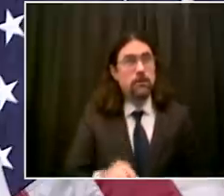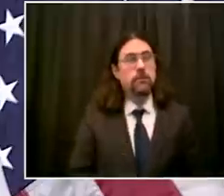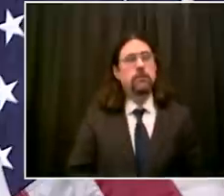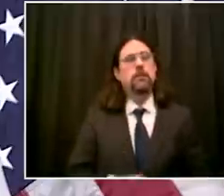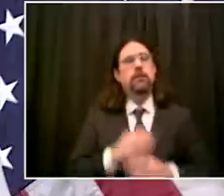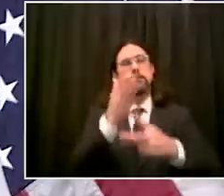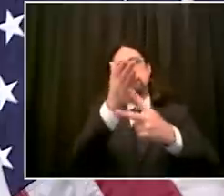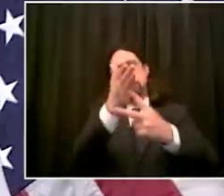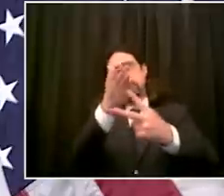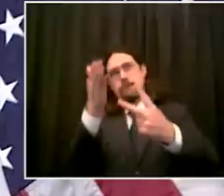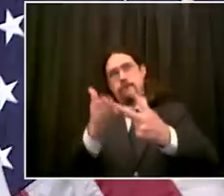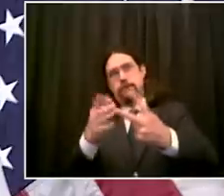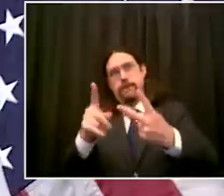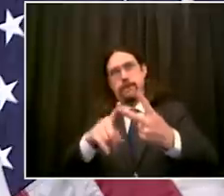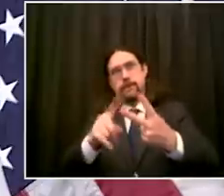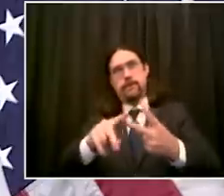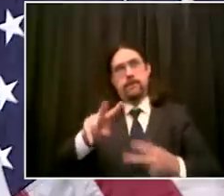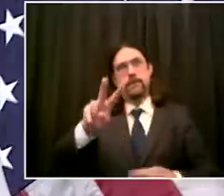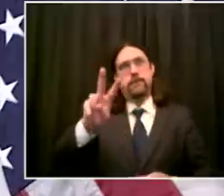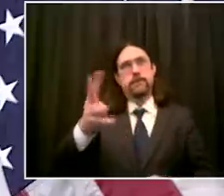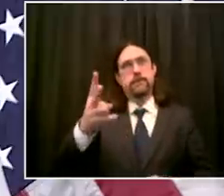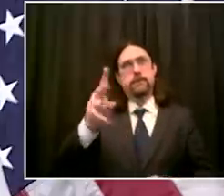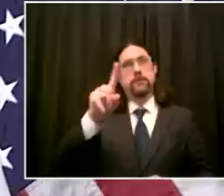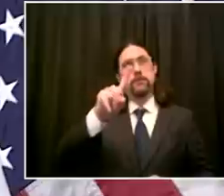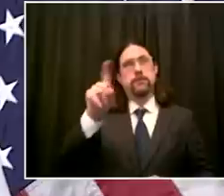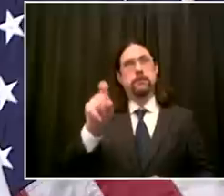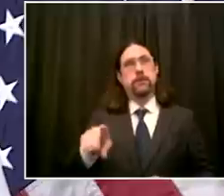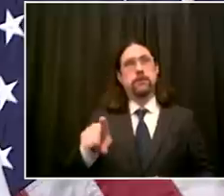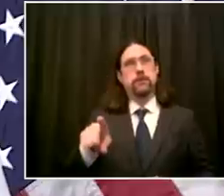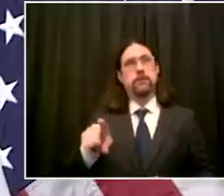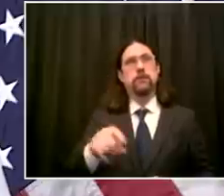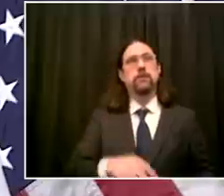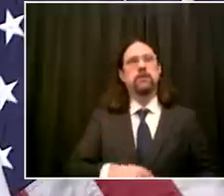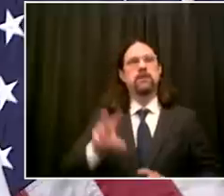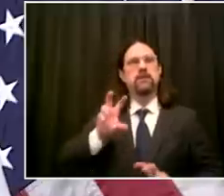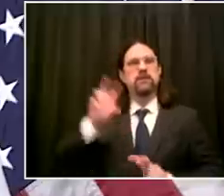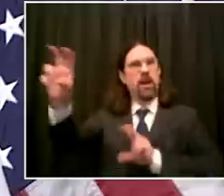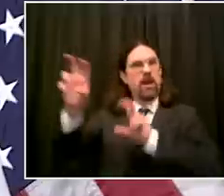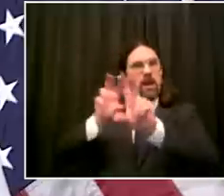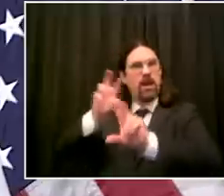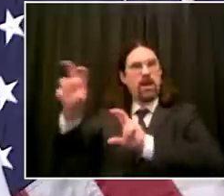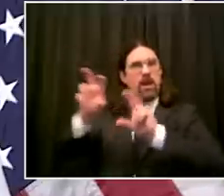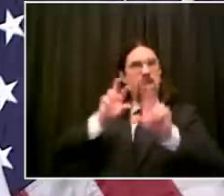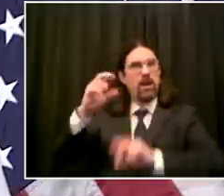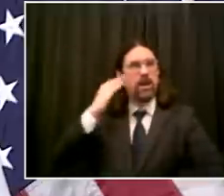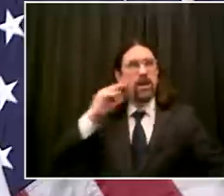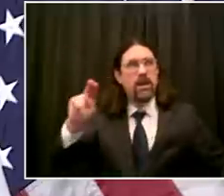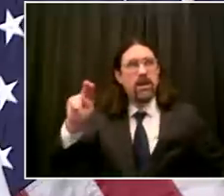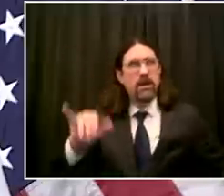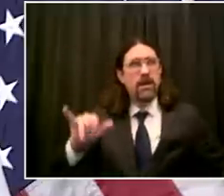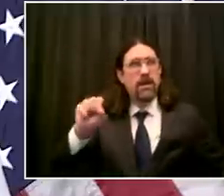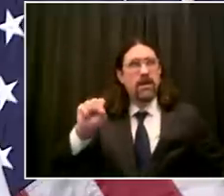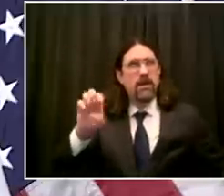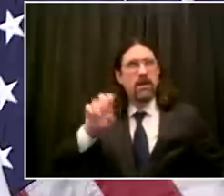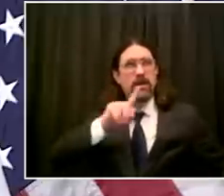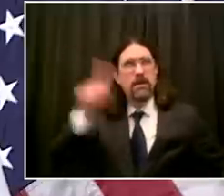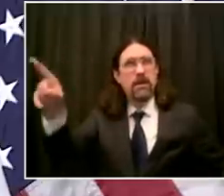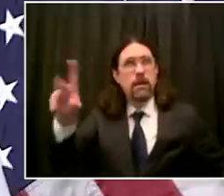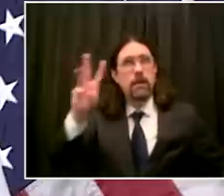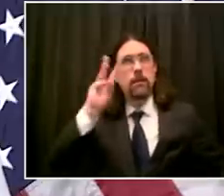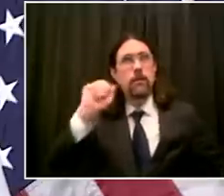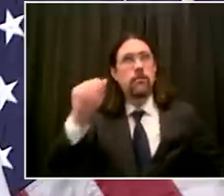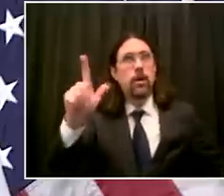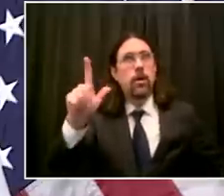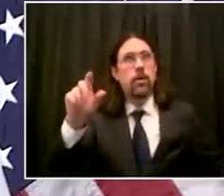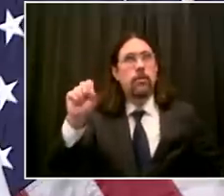all returning workers not to take mass transit how concerning is that do you support such an idea such an idea given